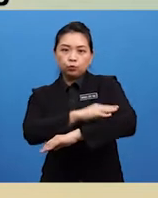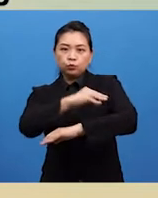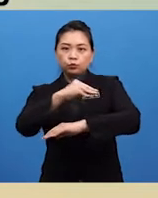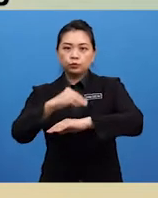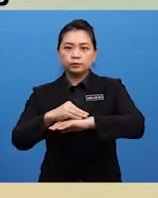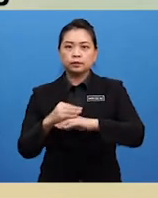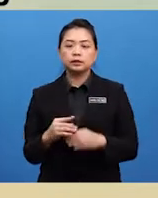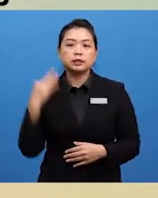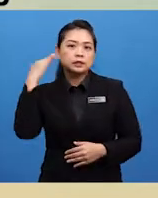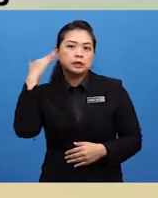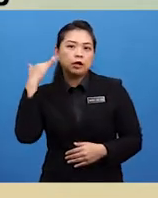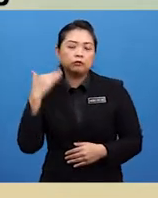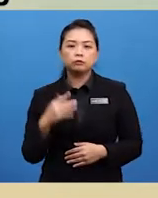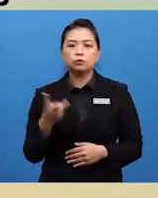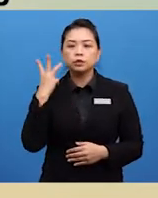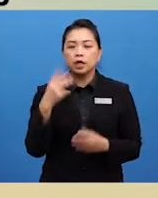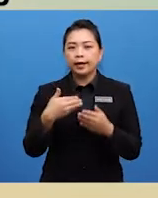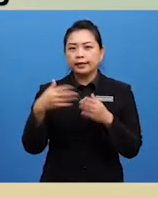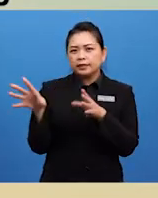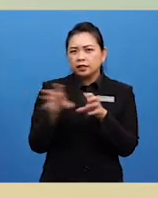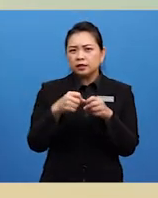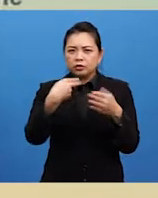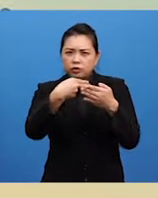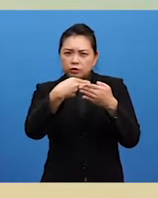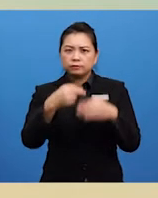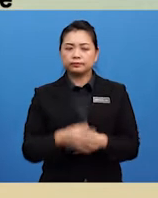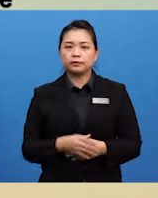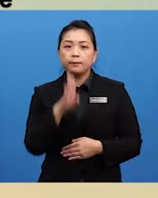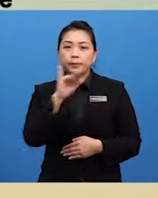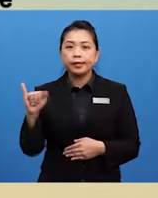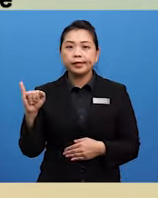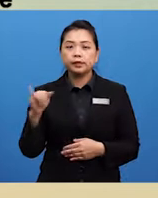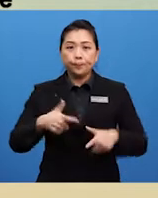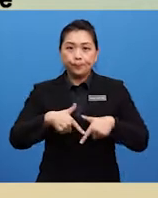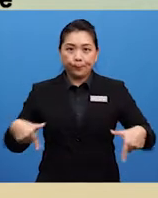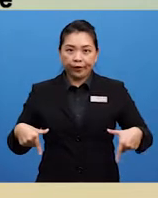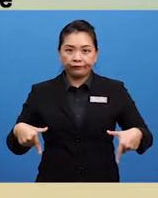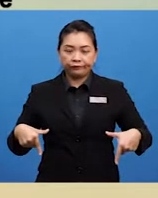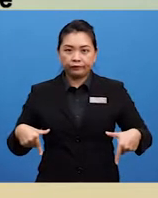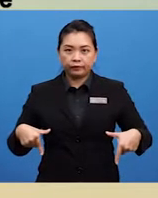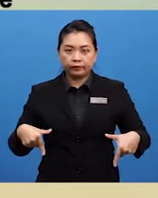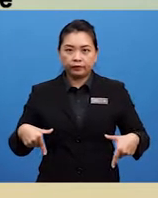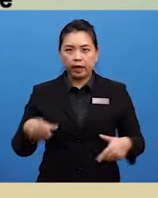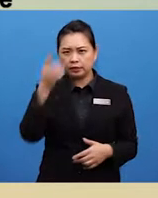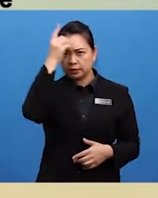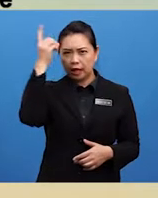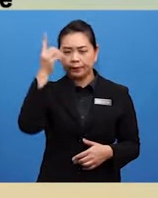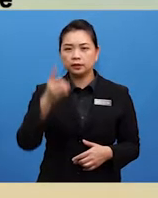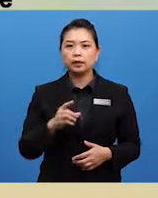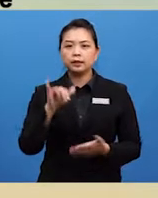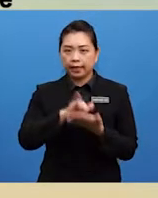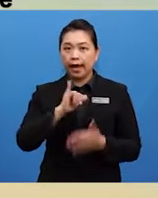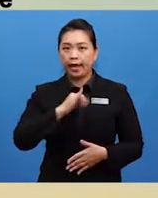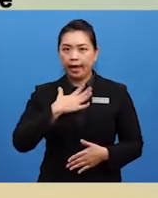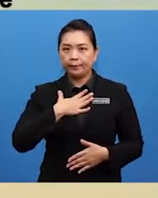The sound was getting louder and nearer. Being the brave and stubborn soul that I